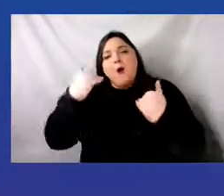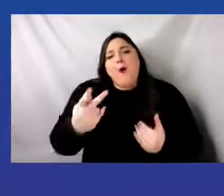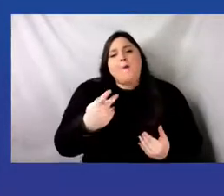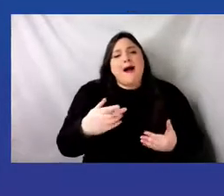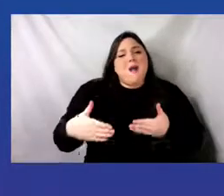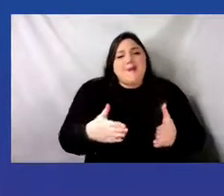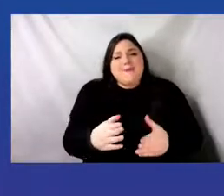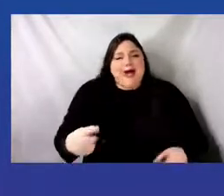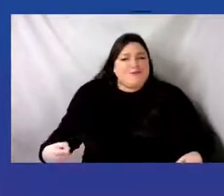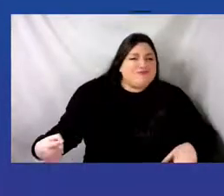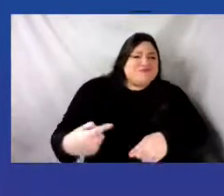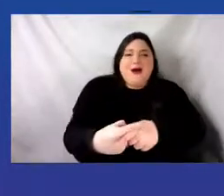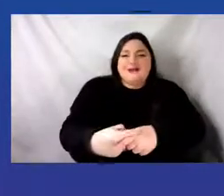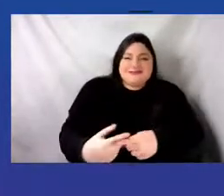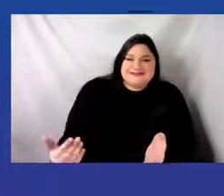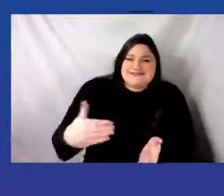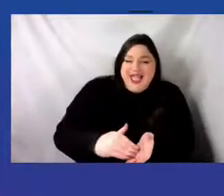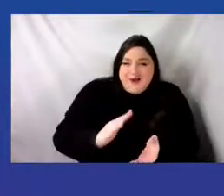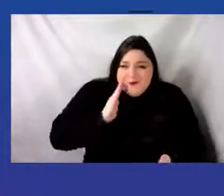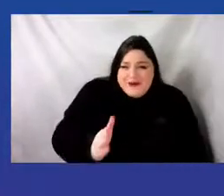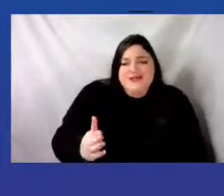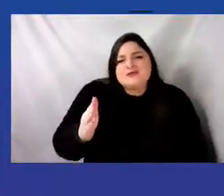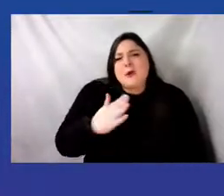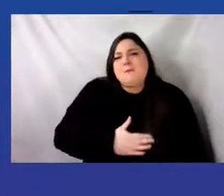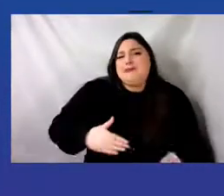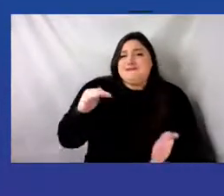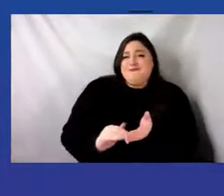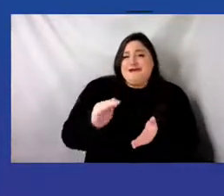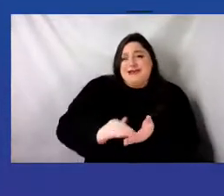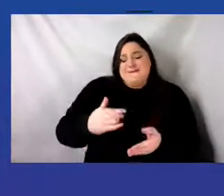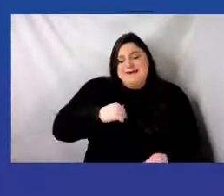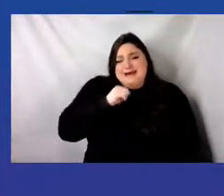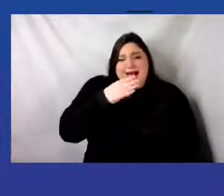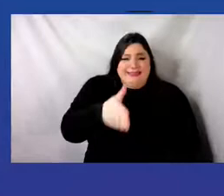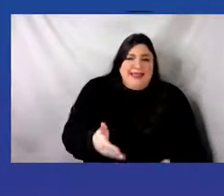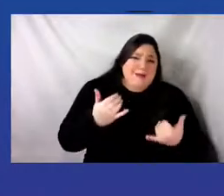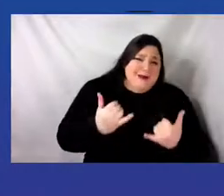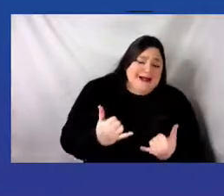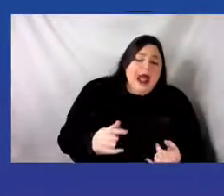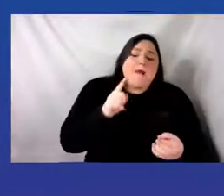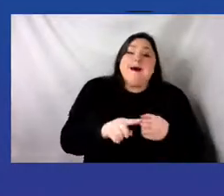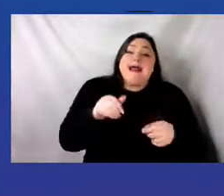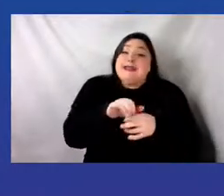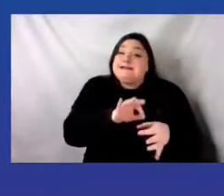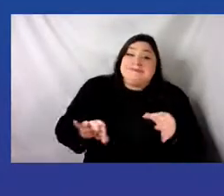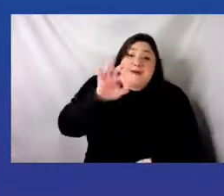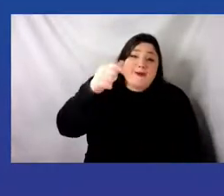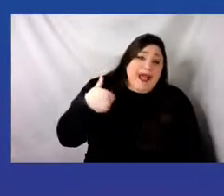and forgive me for not being there physically but I'm definitely with everyone in spirit so thank you